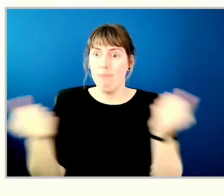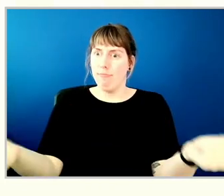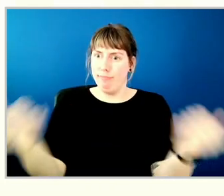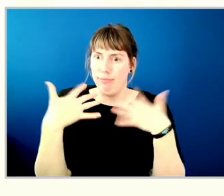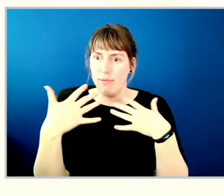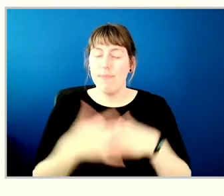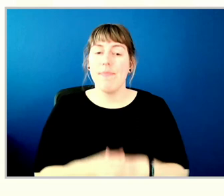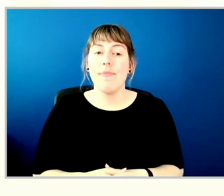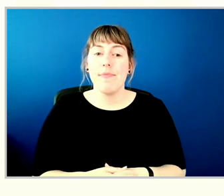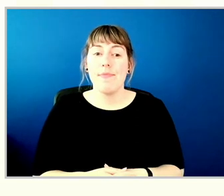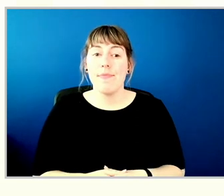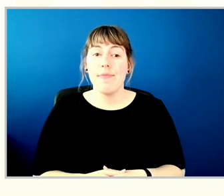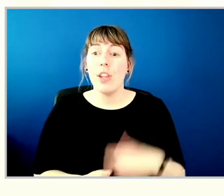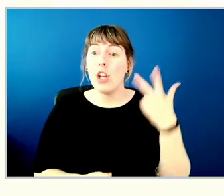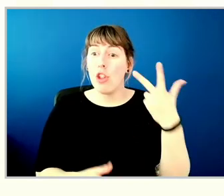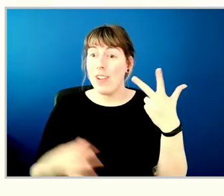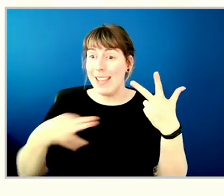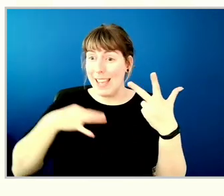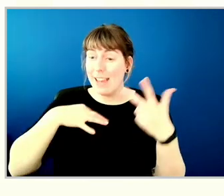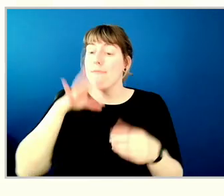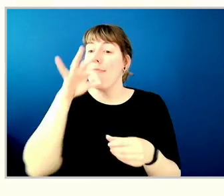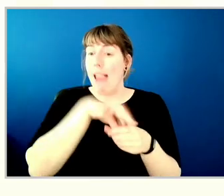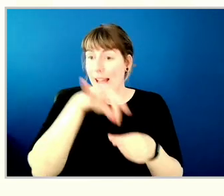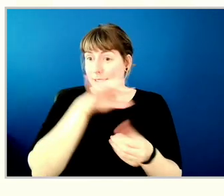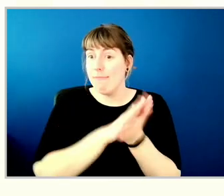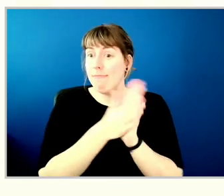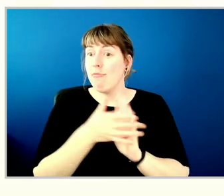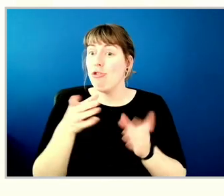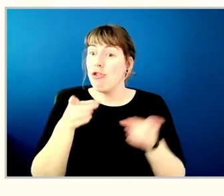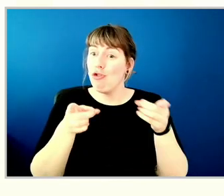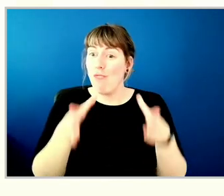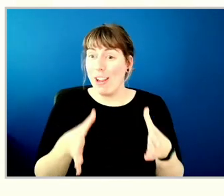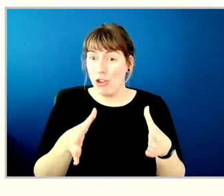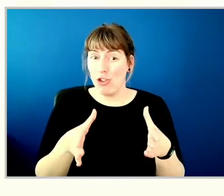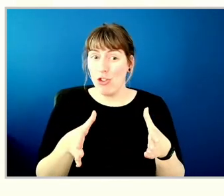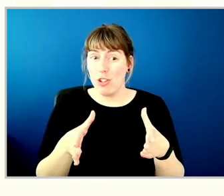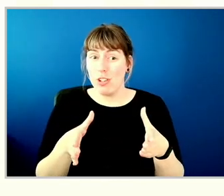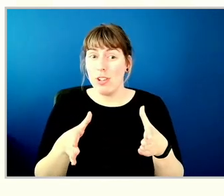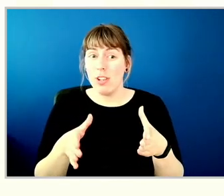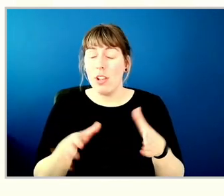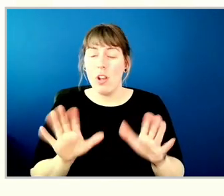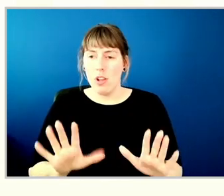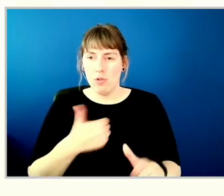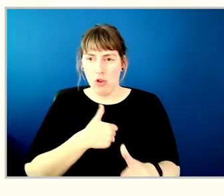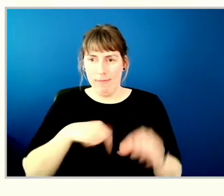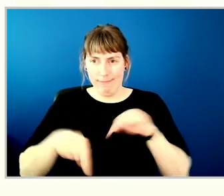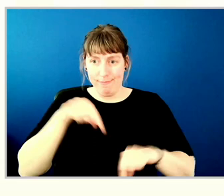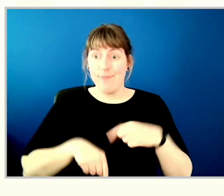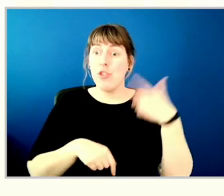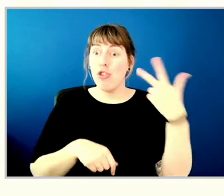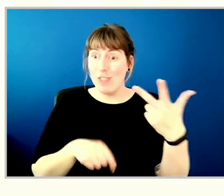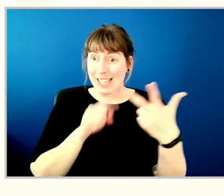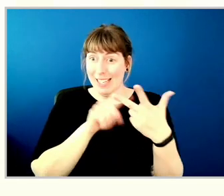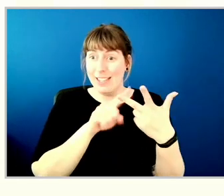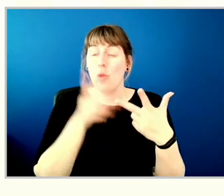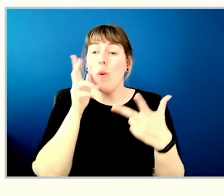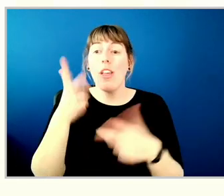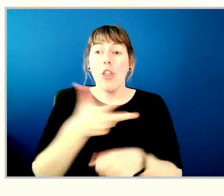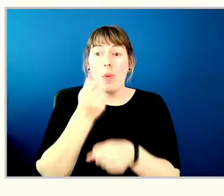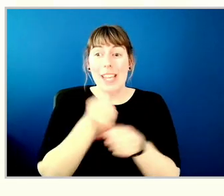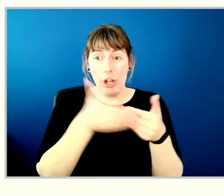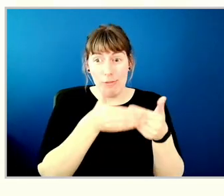result, three of our candidates were elected as directors, three of our candidates that were elected as directors will be serving a three-year term